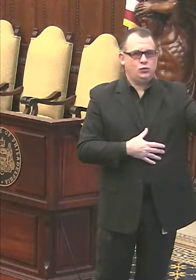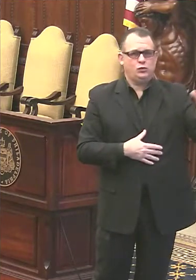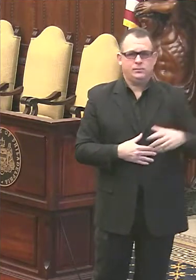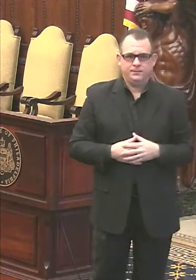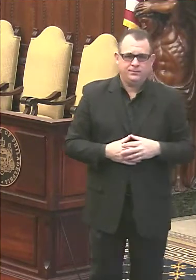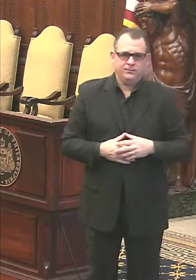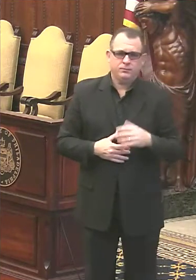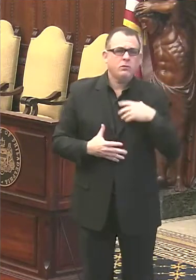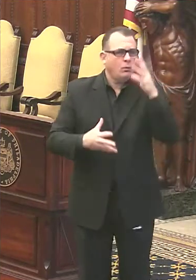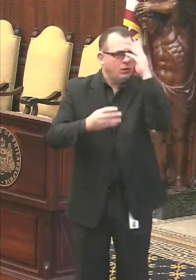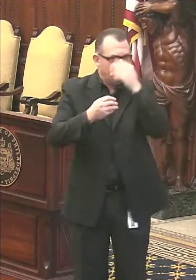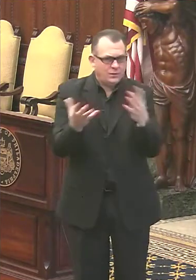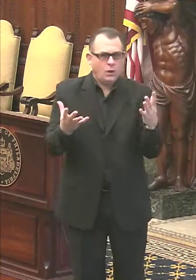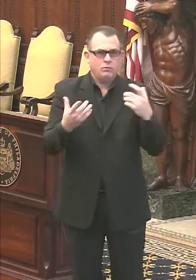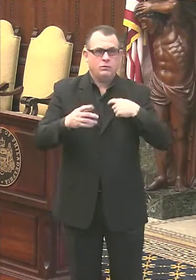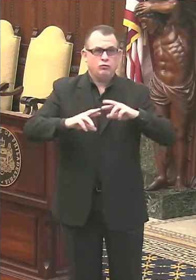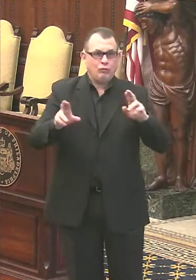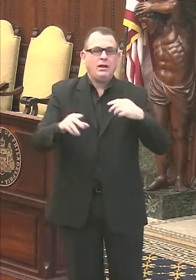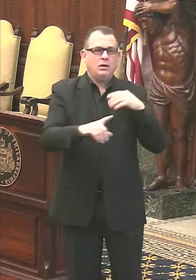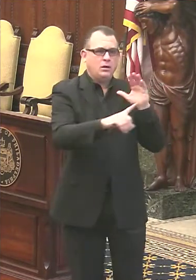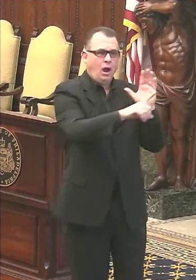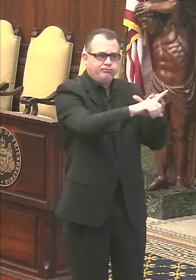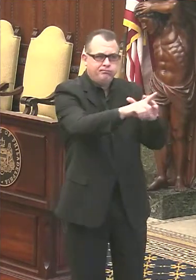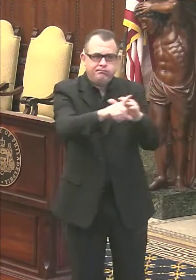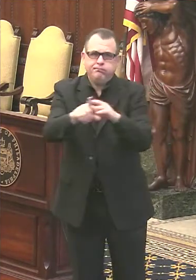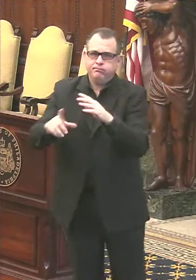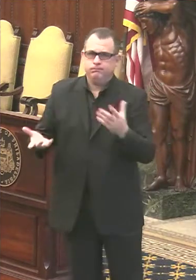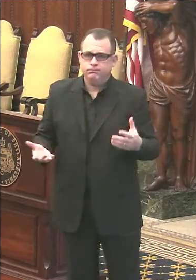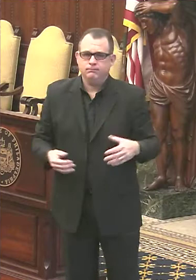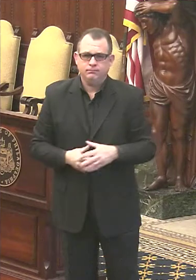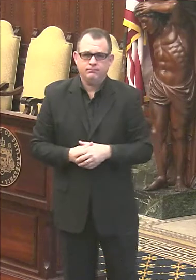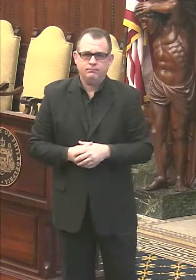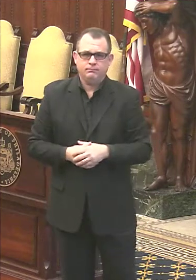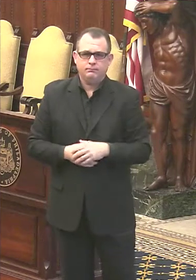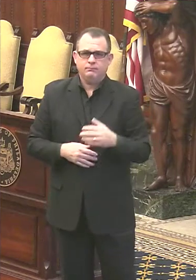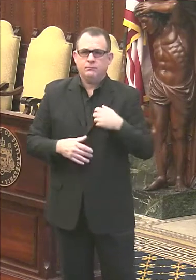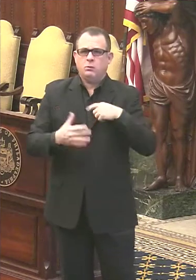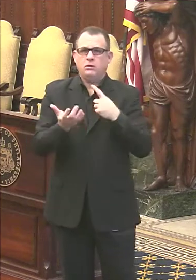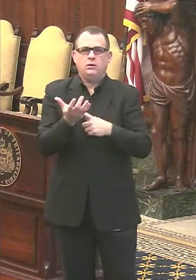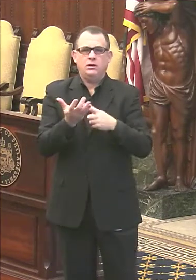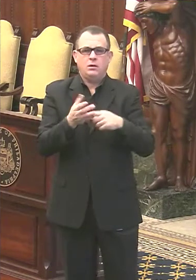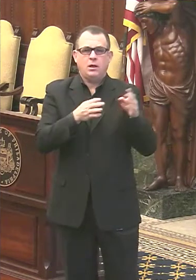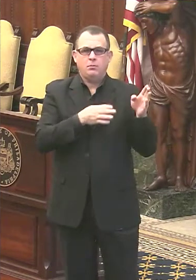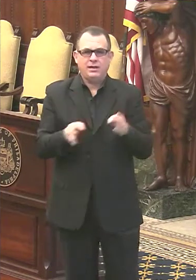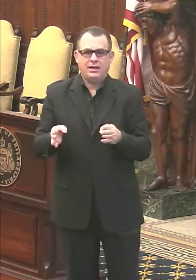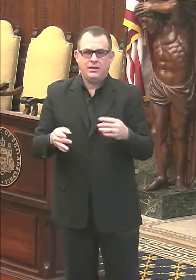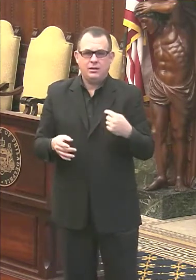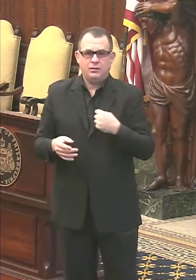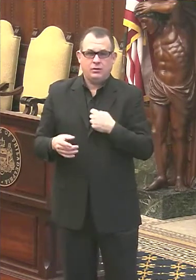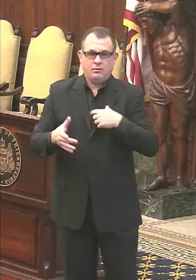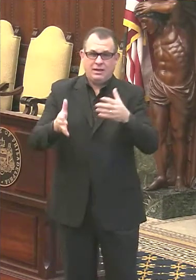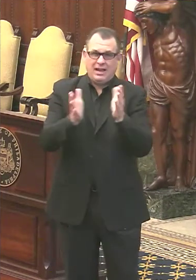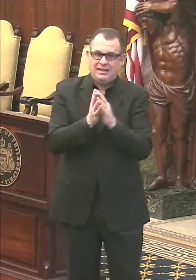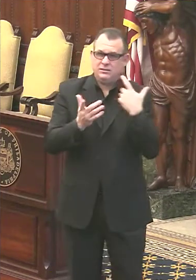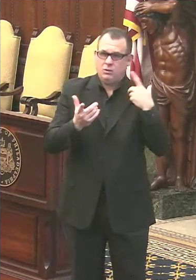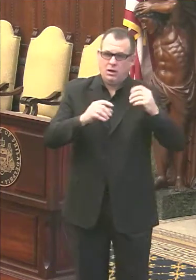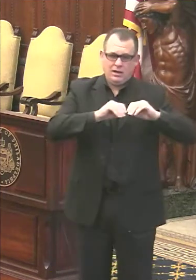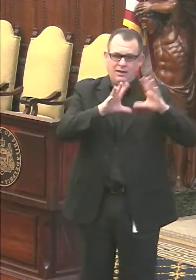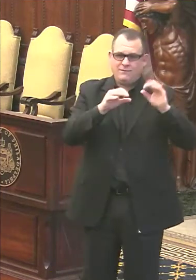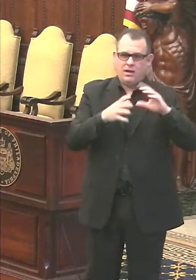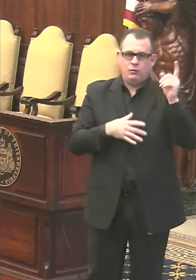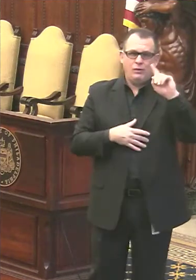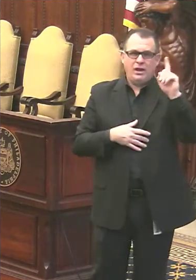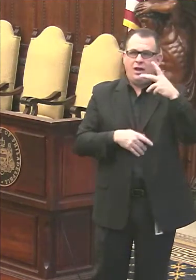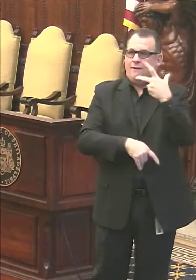we're ready to get to those groups. We'll talk a little bit about planning. We've been asked to clarify better where the vaccine is being made